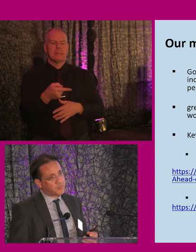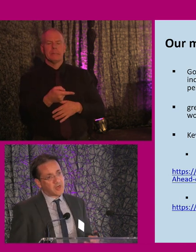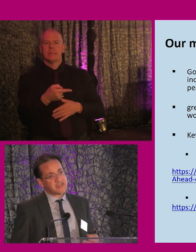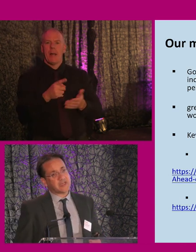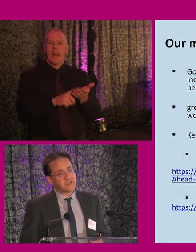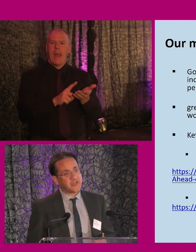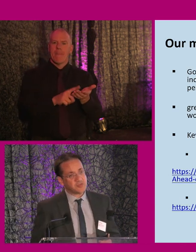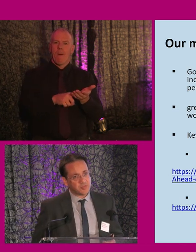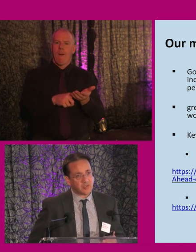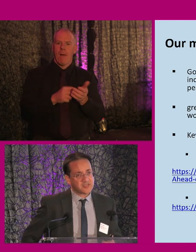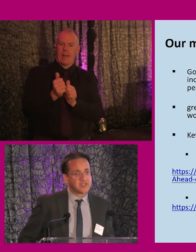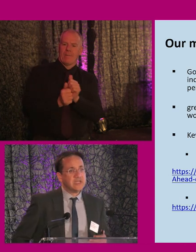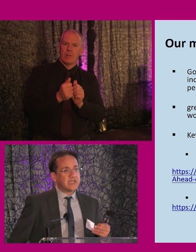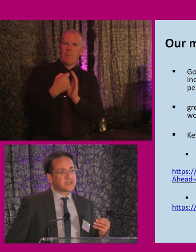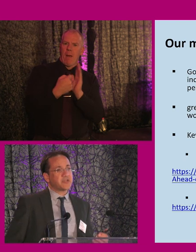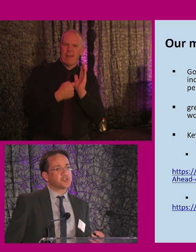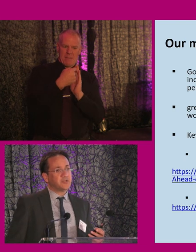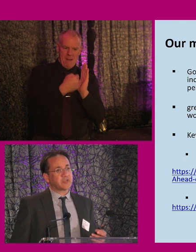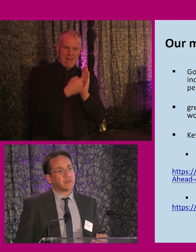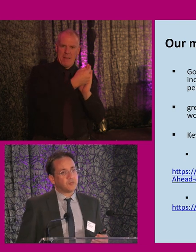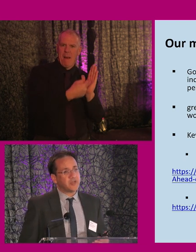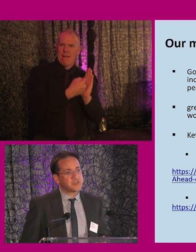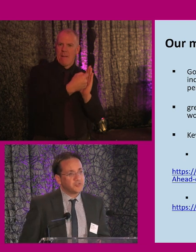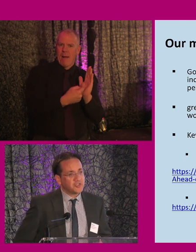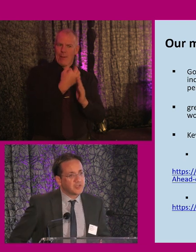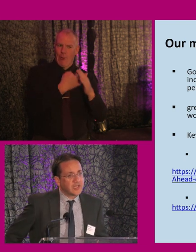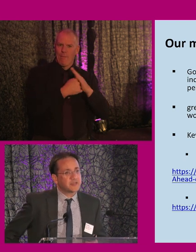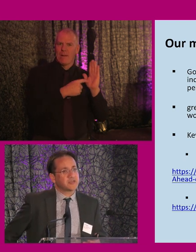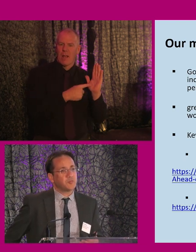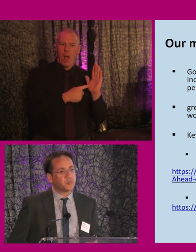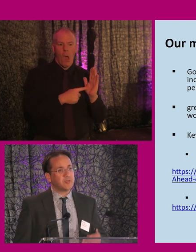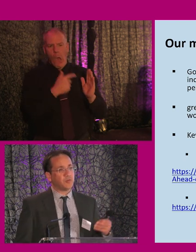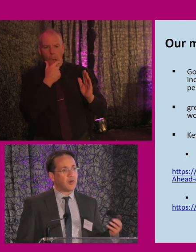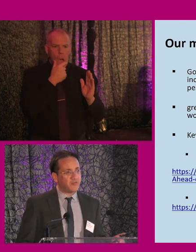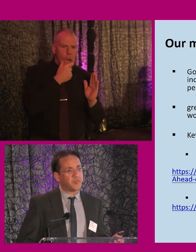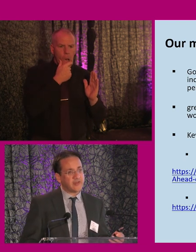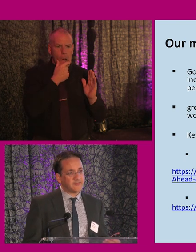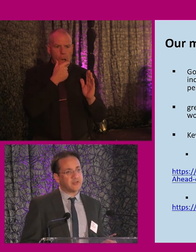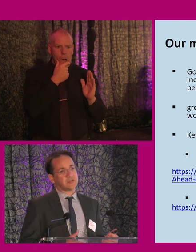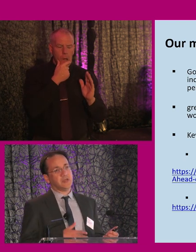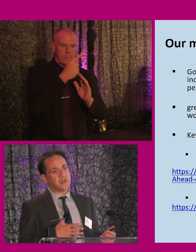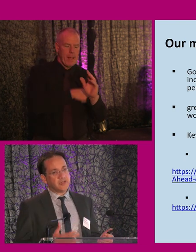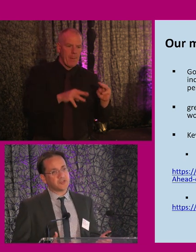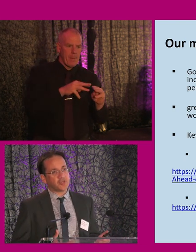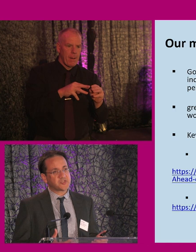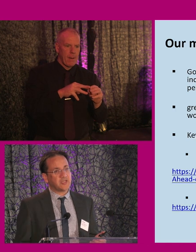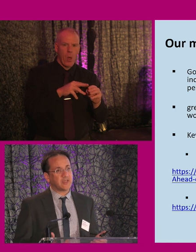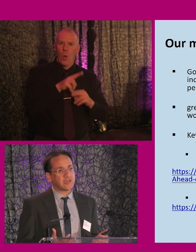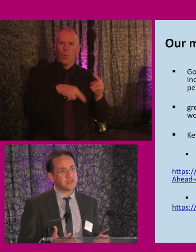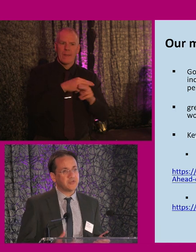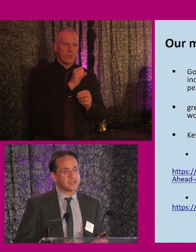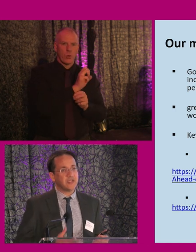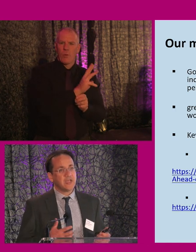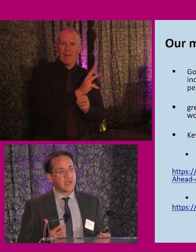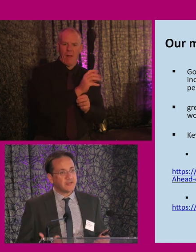of labour market activation policies, essentially looking at ways in which you can get disabled people off benefits, into job-seeking